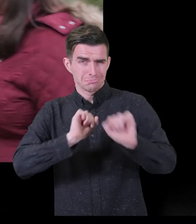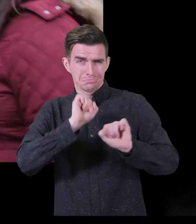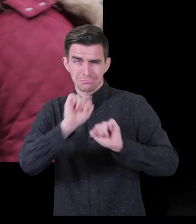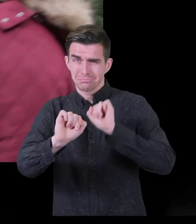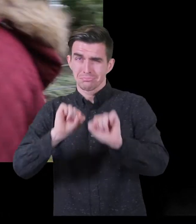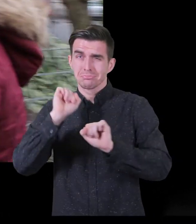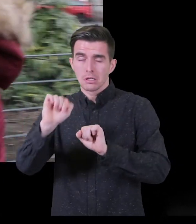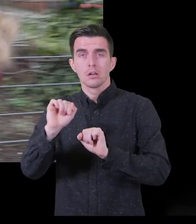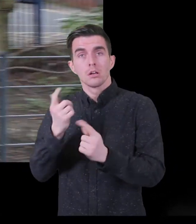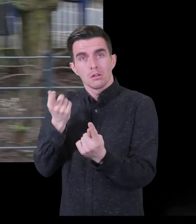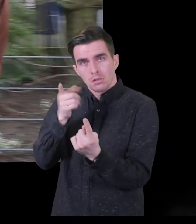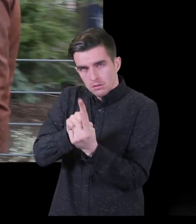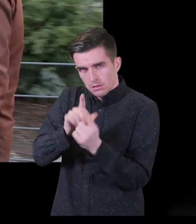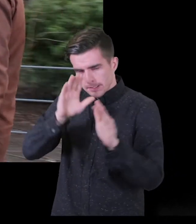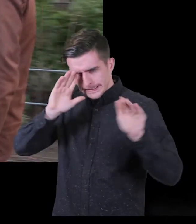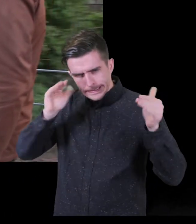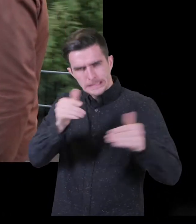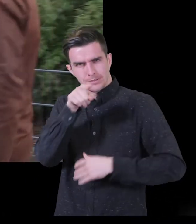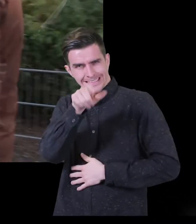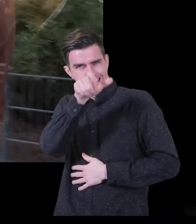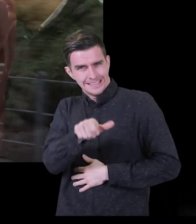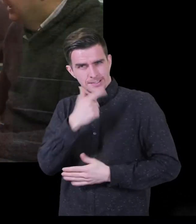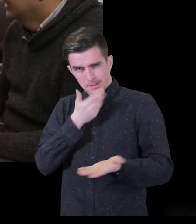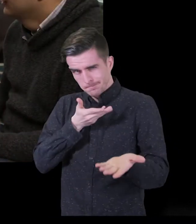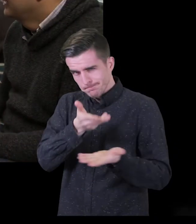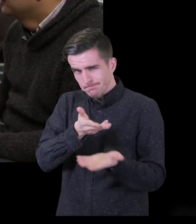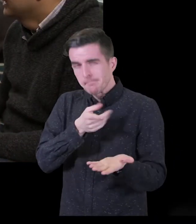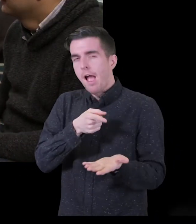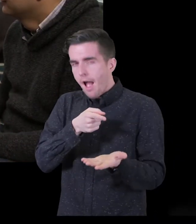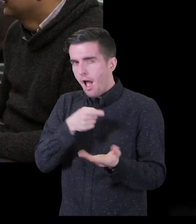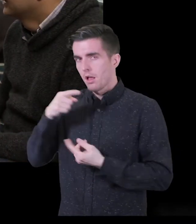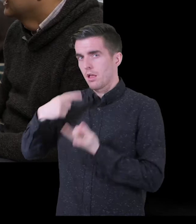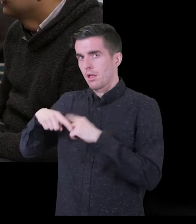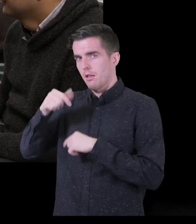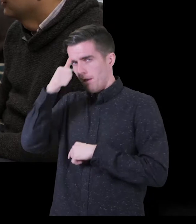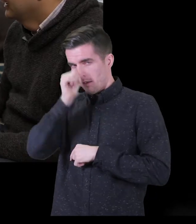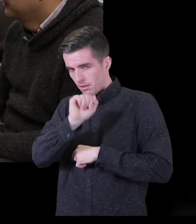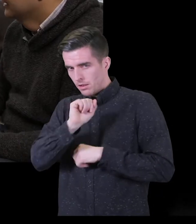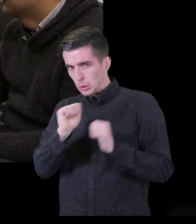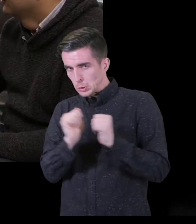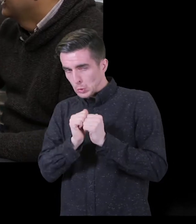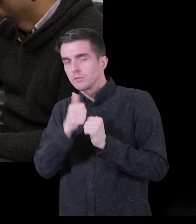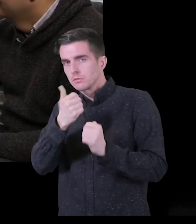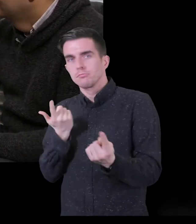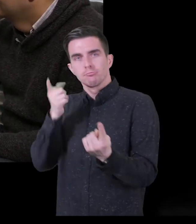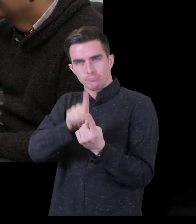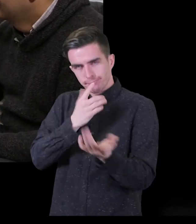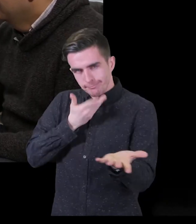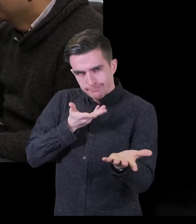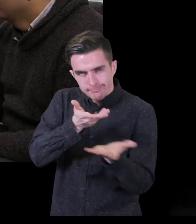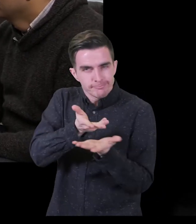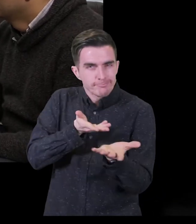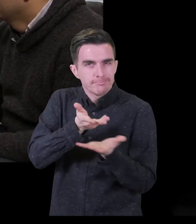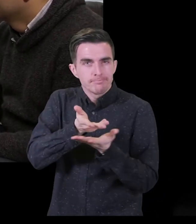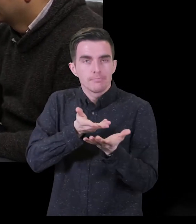loss is individual to them. Through providing a person centred assessment, a member of the team will meet with you in your home at a